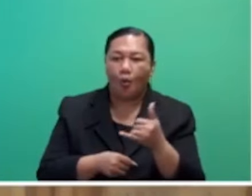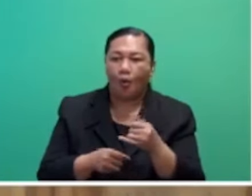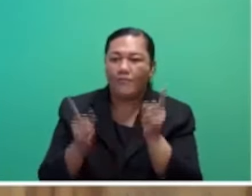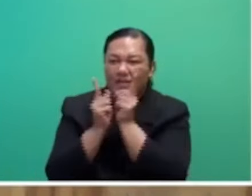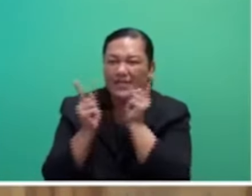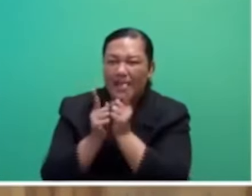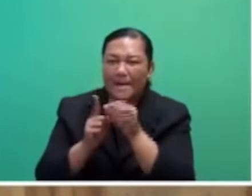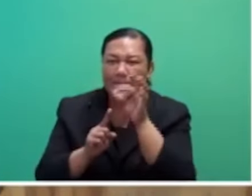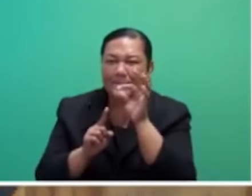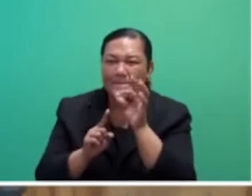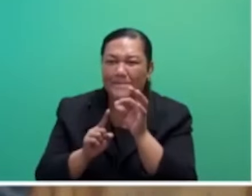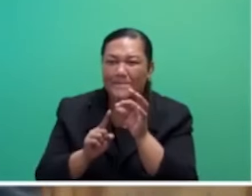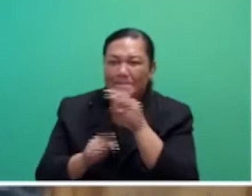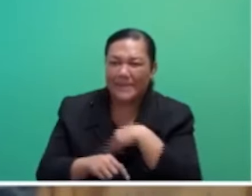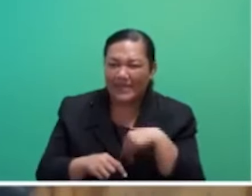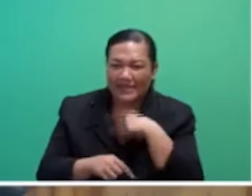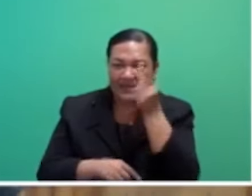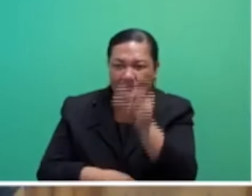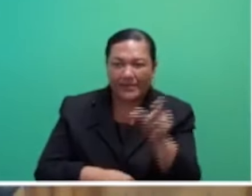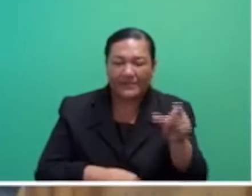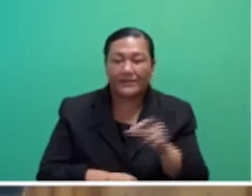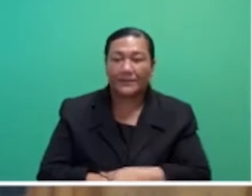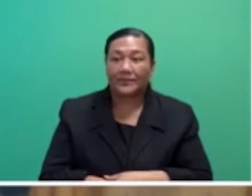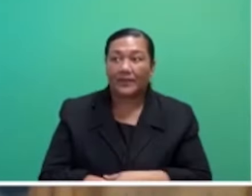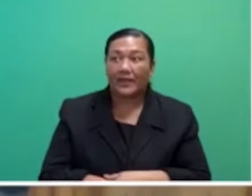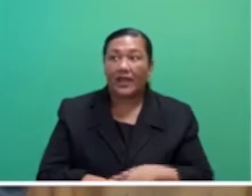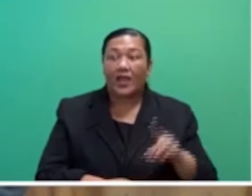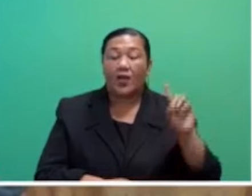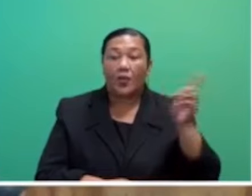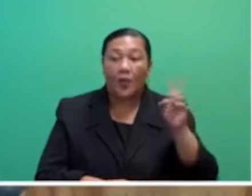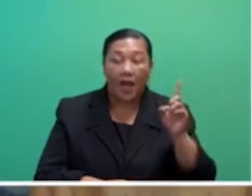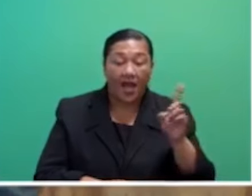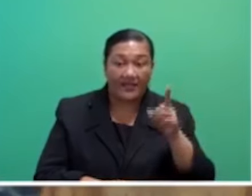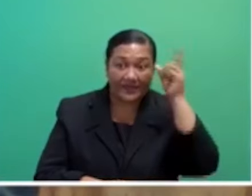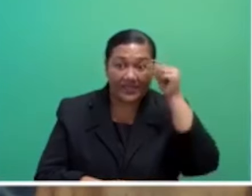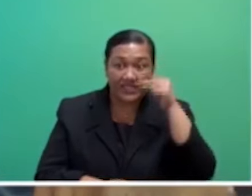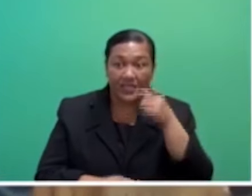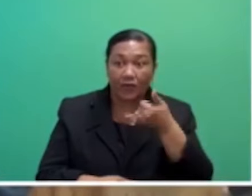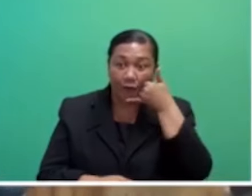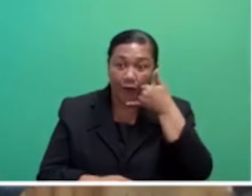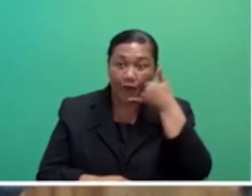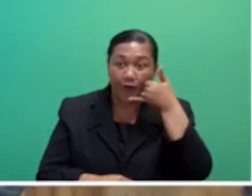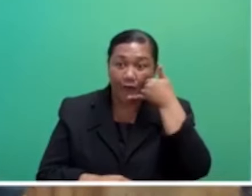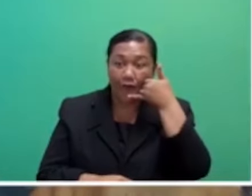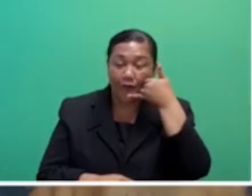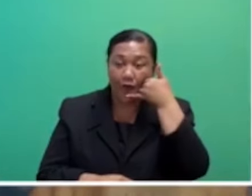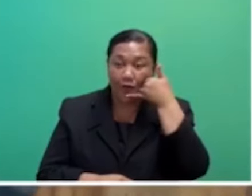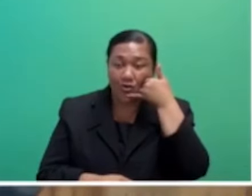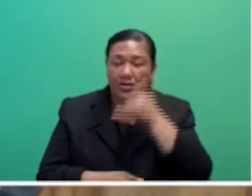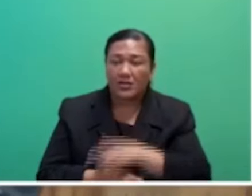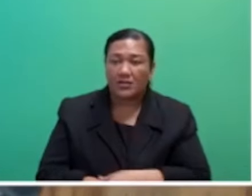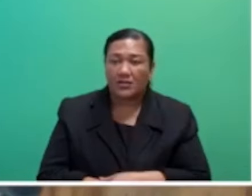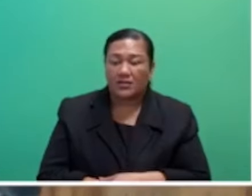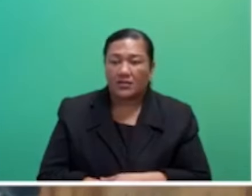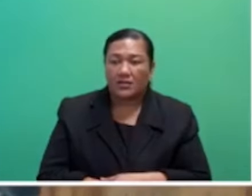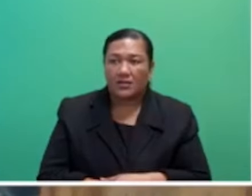Honourable Speaker, some Fijians even ran out of credit after having their phone calls being transferred about